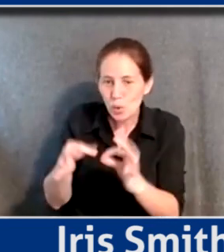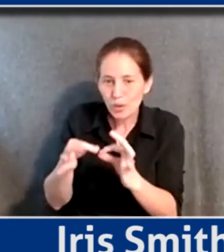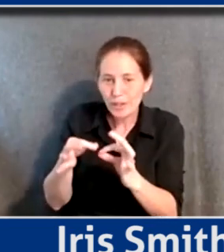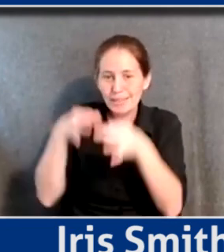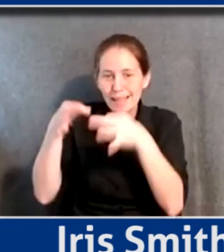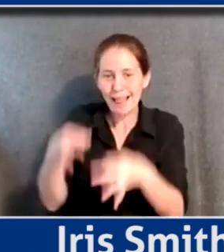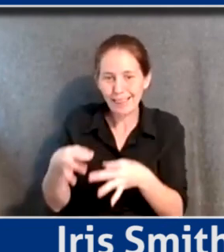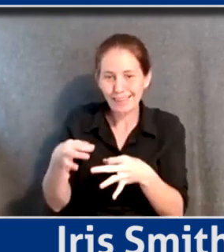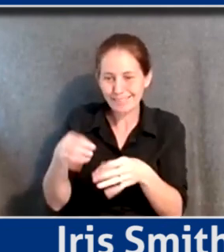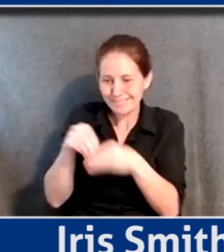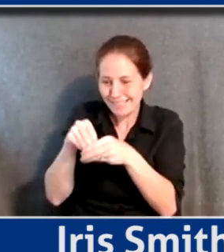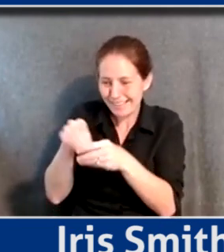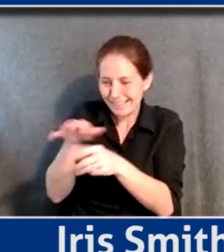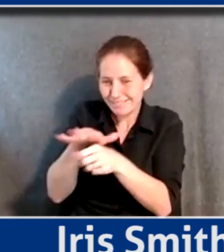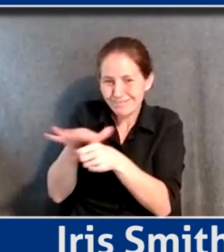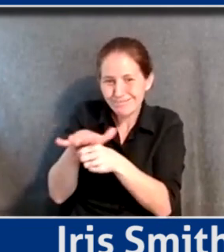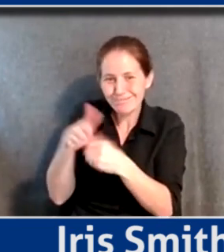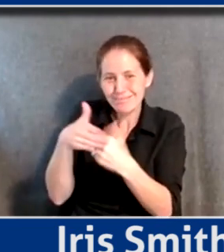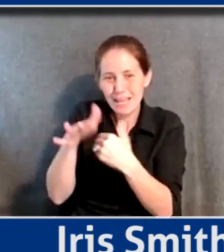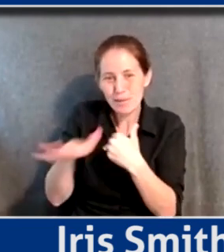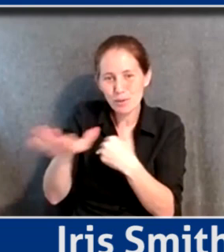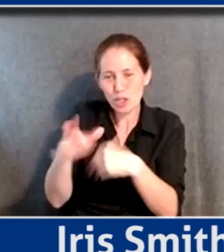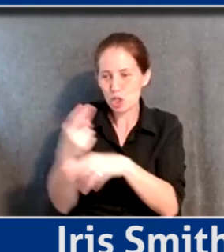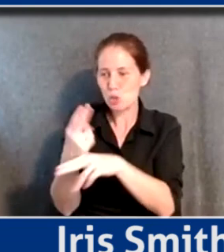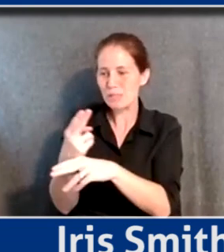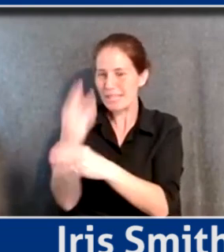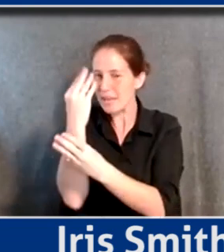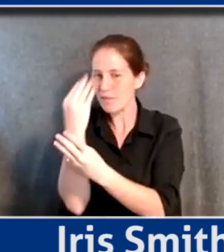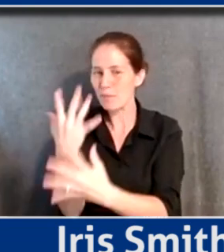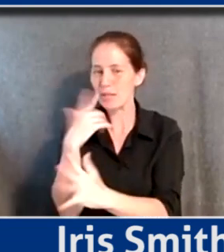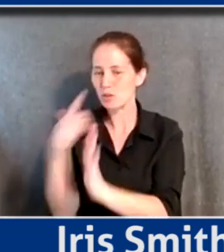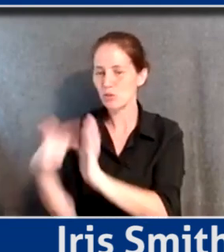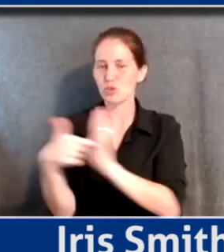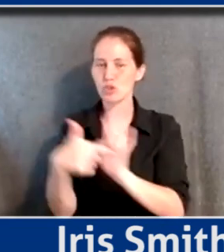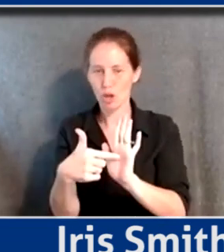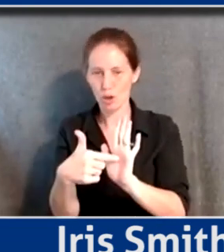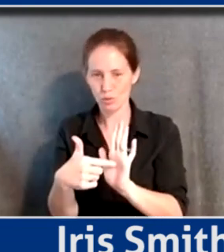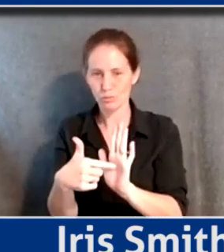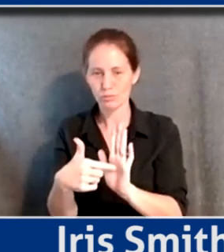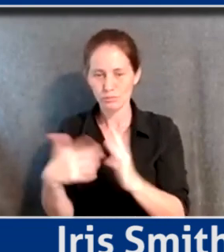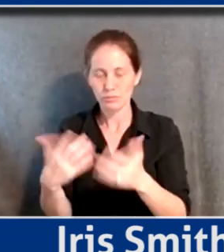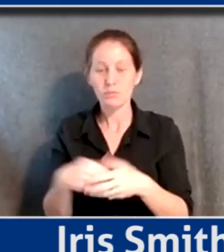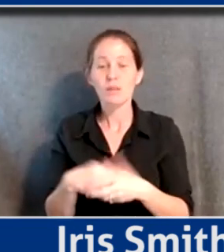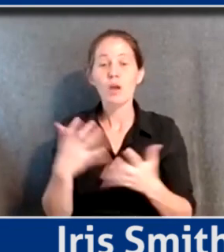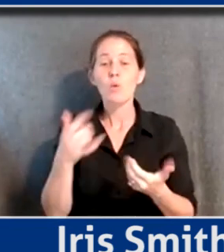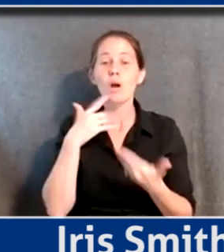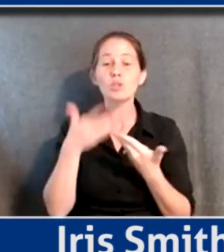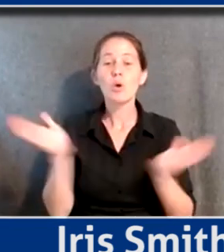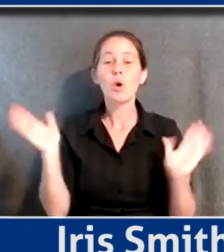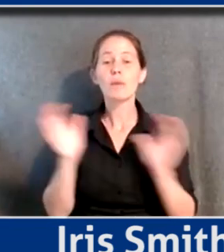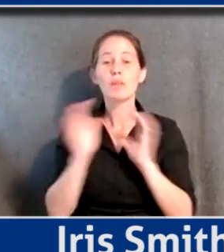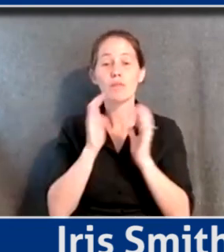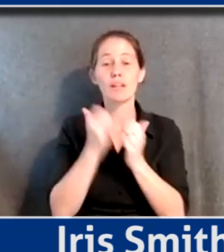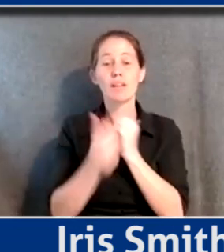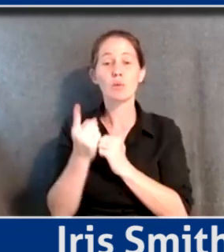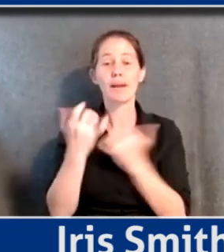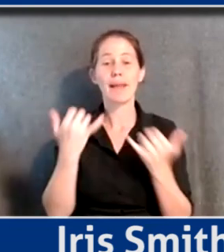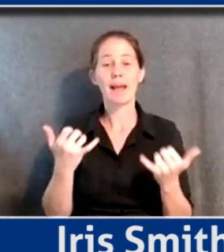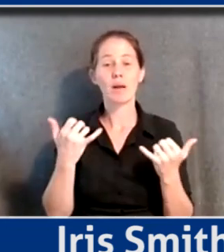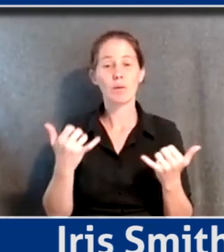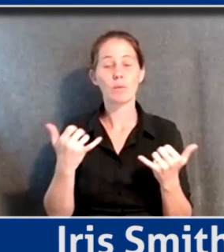using data that's available to really exemplify what it is that we're talking about. I'd like to open up the conversation to everybody here.